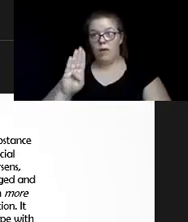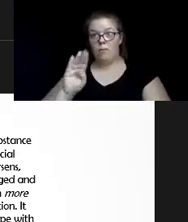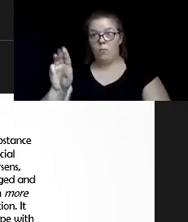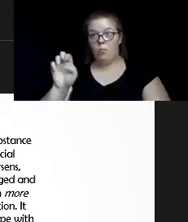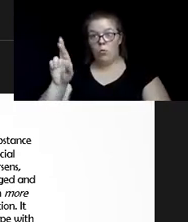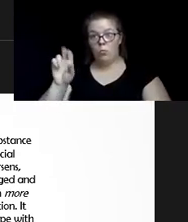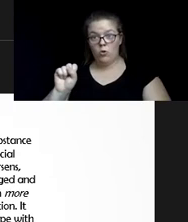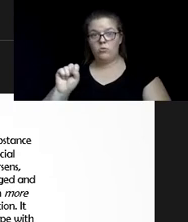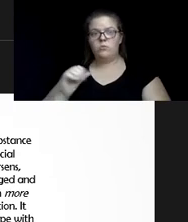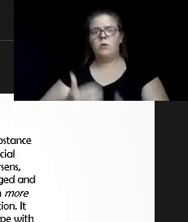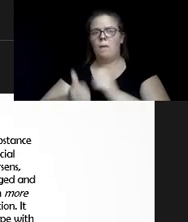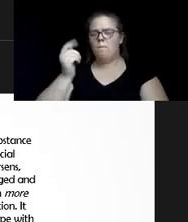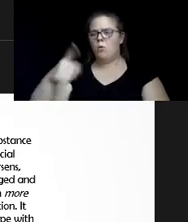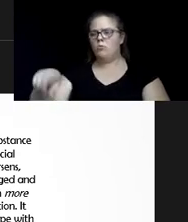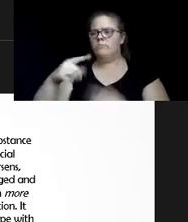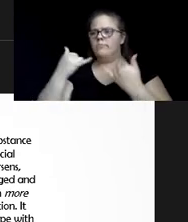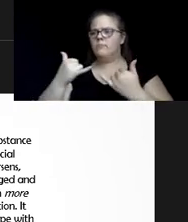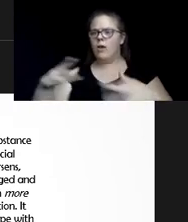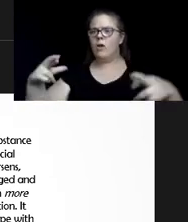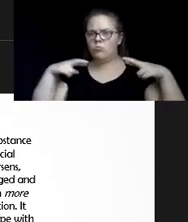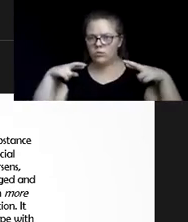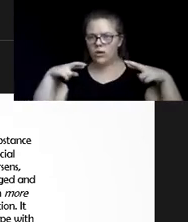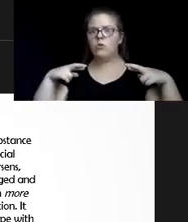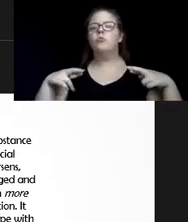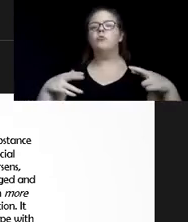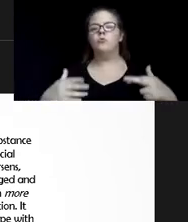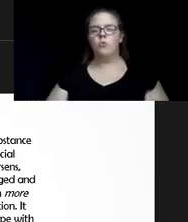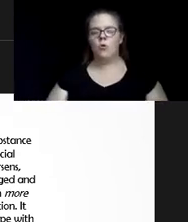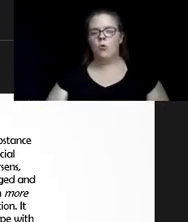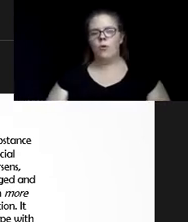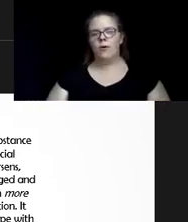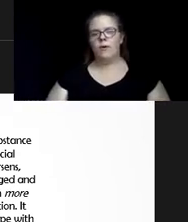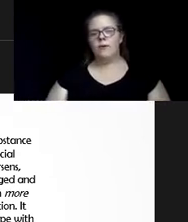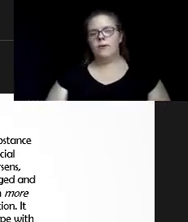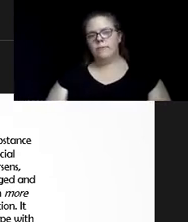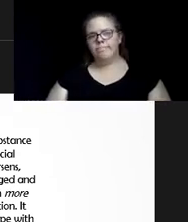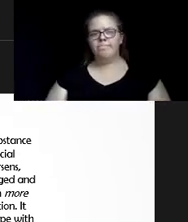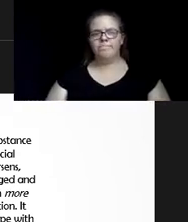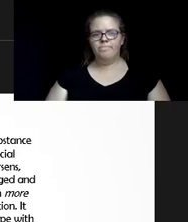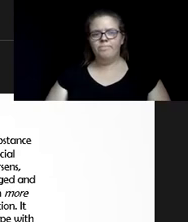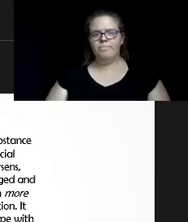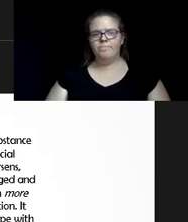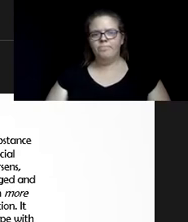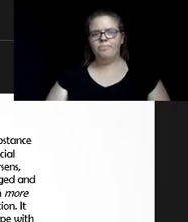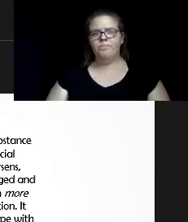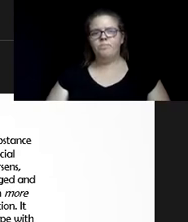most of them are now retiring. Um, so there's a lot of, uh, somebody who's worked for the, for the, for four